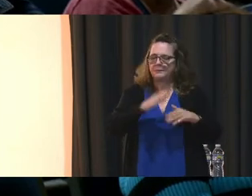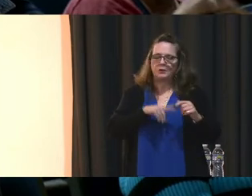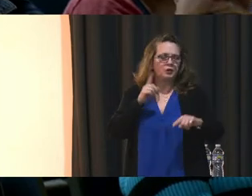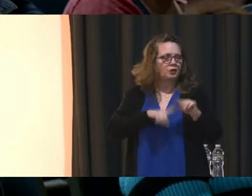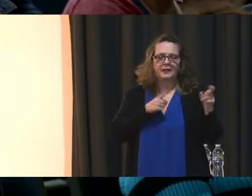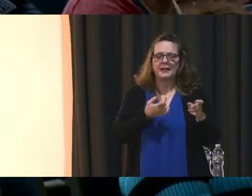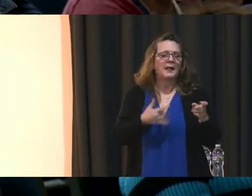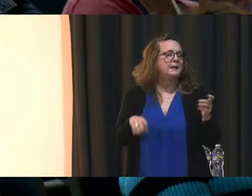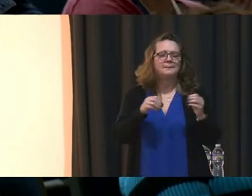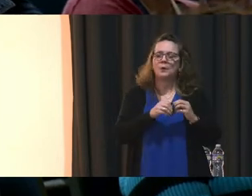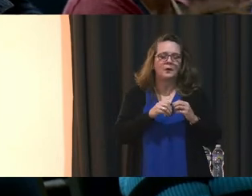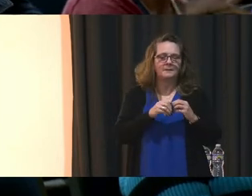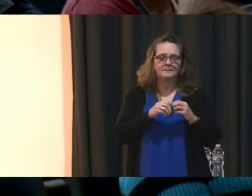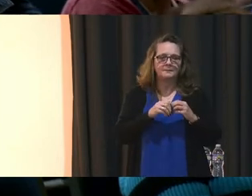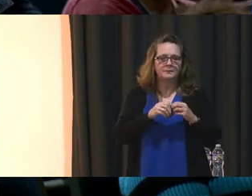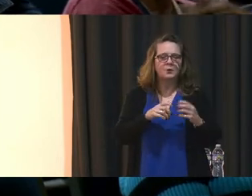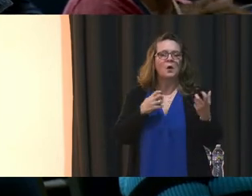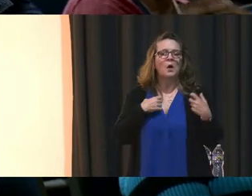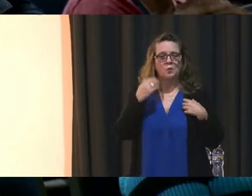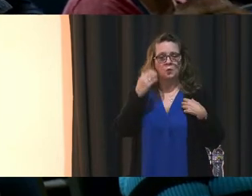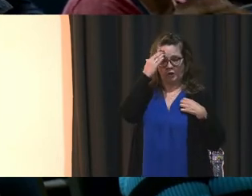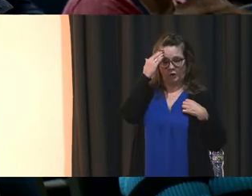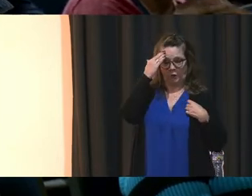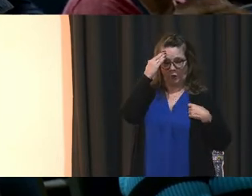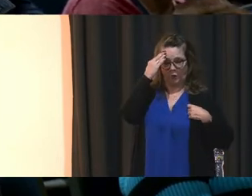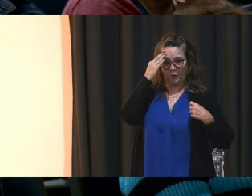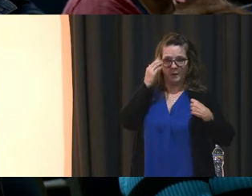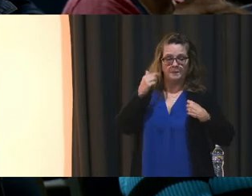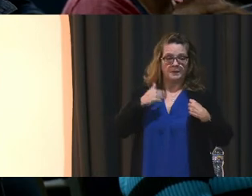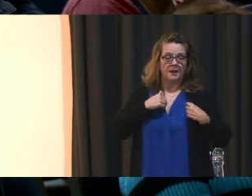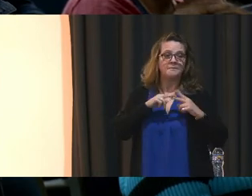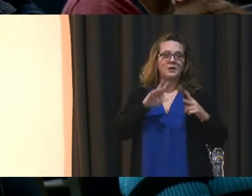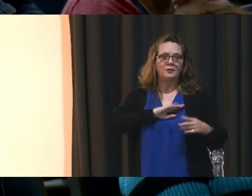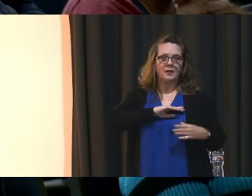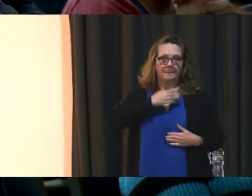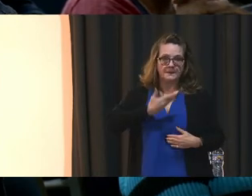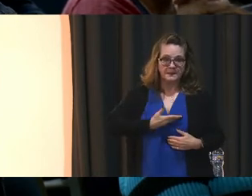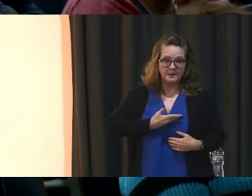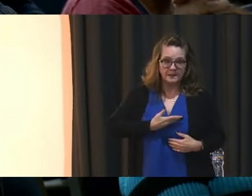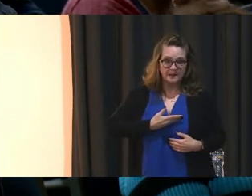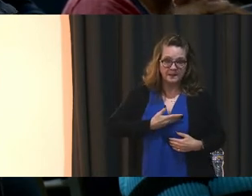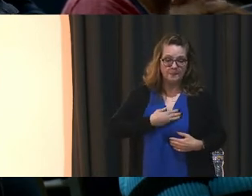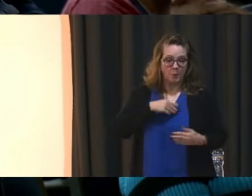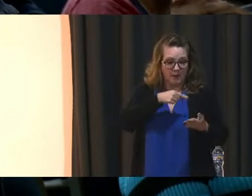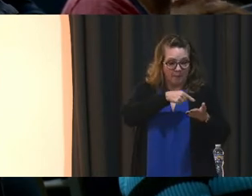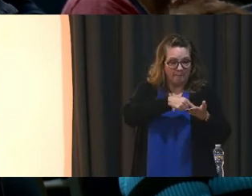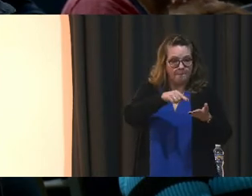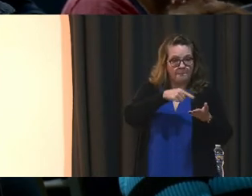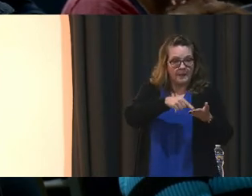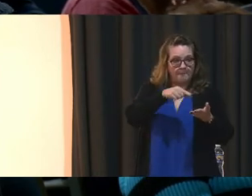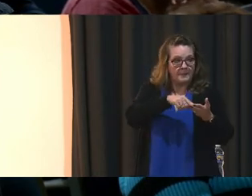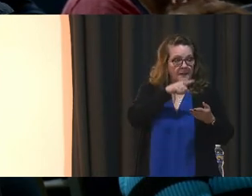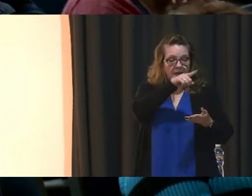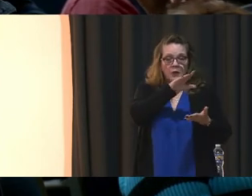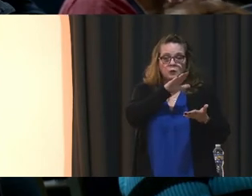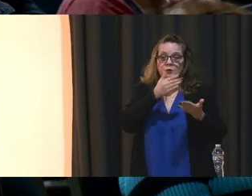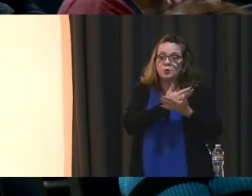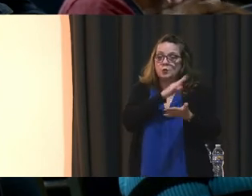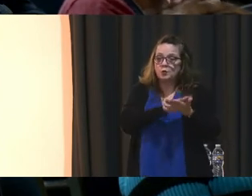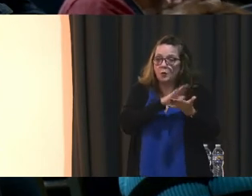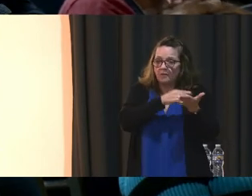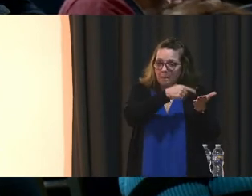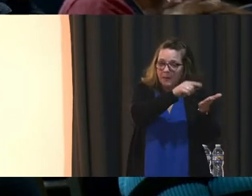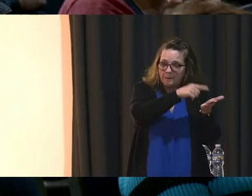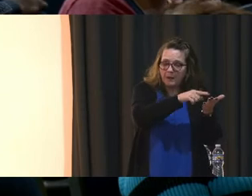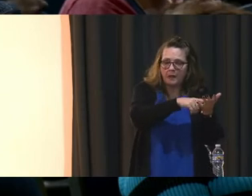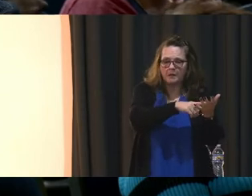I want to know as a parent, because I am upset when I make my monthly tuition payment to this new private school, because I